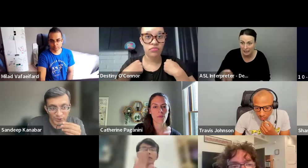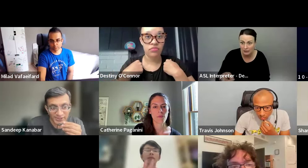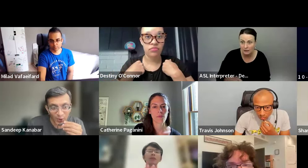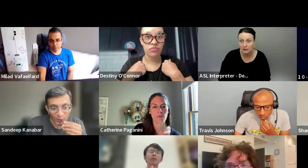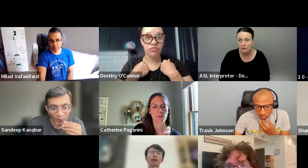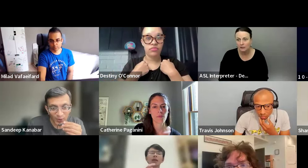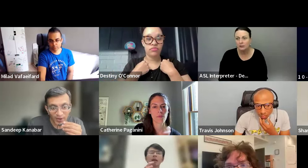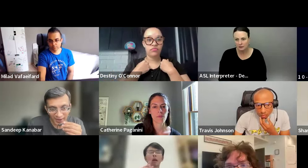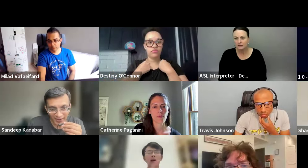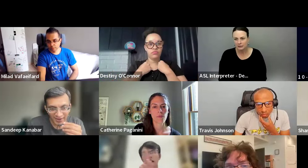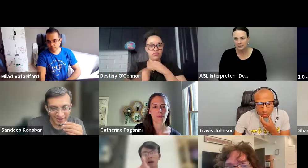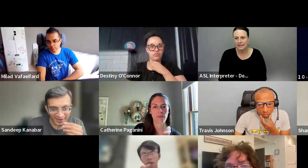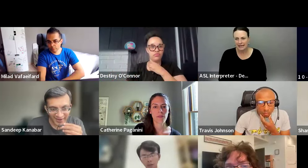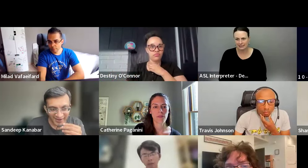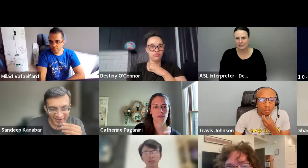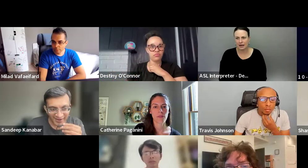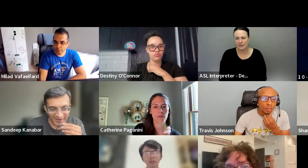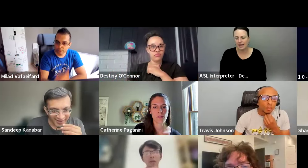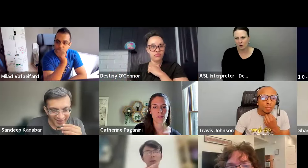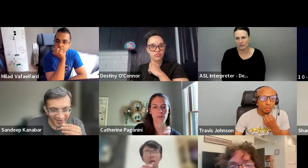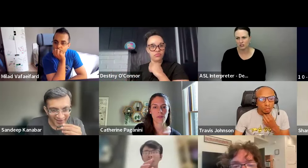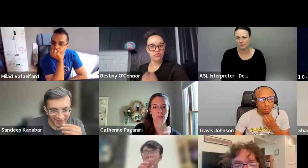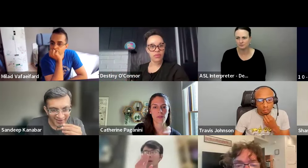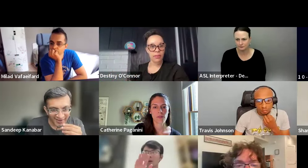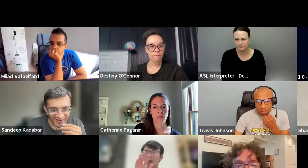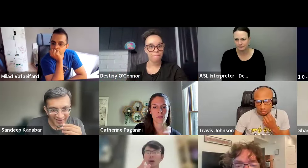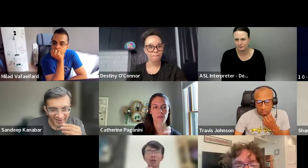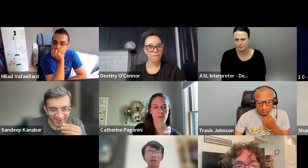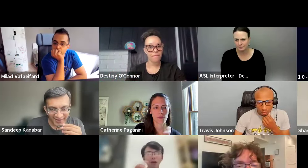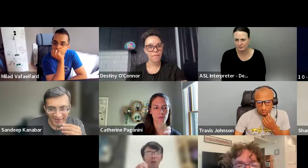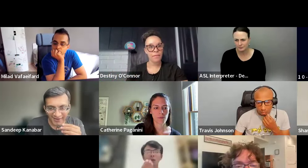No, Gino. Yes. Um, I had a question.